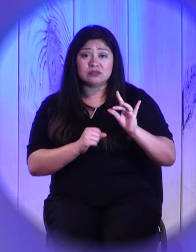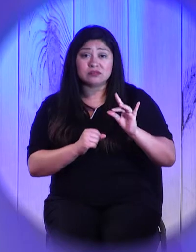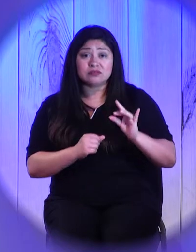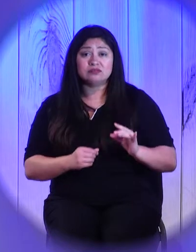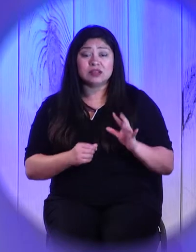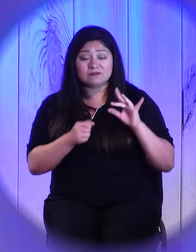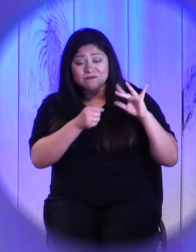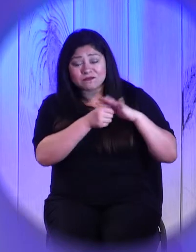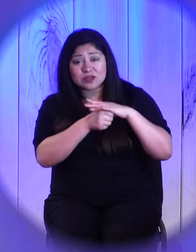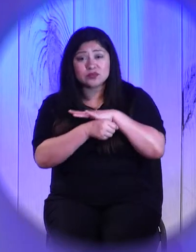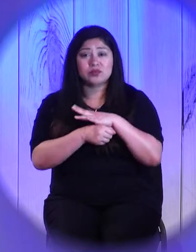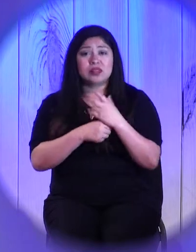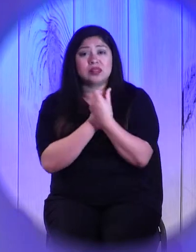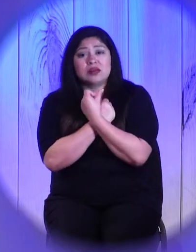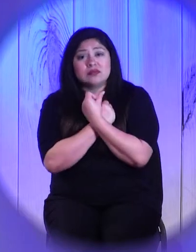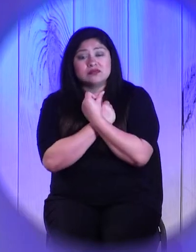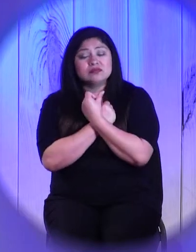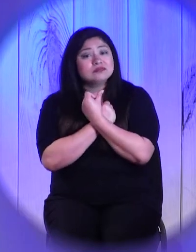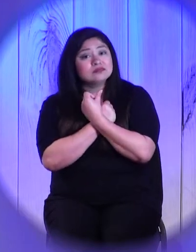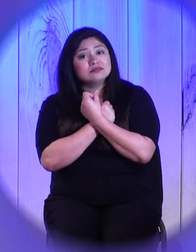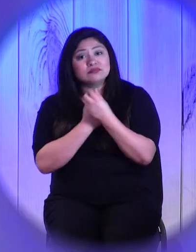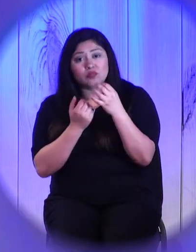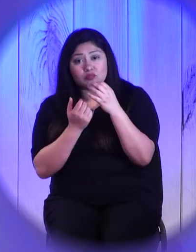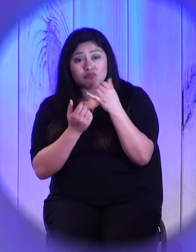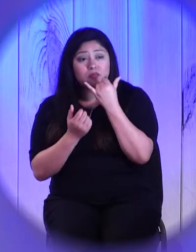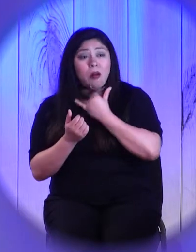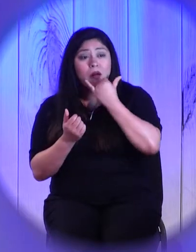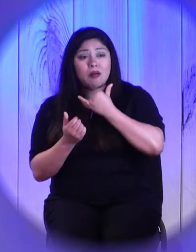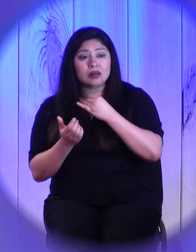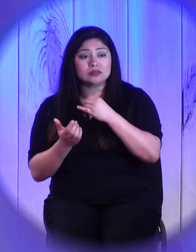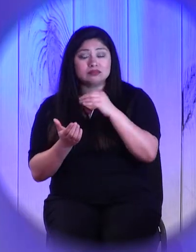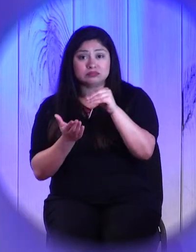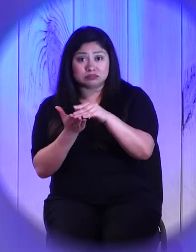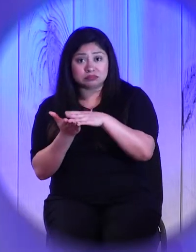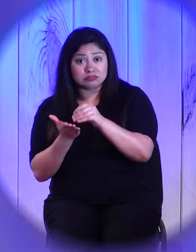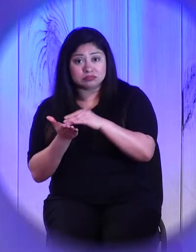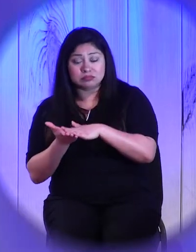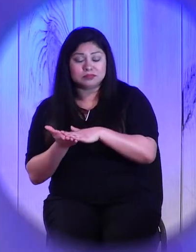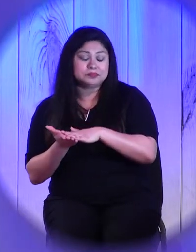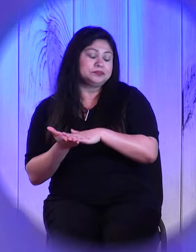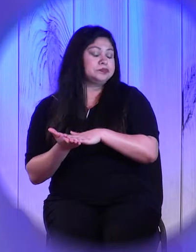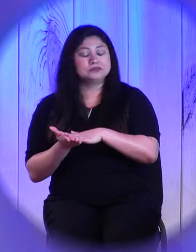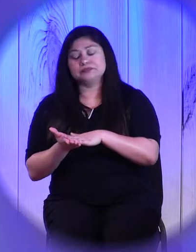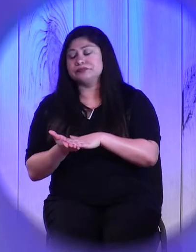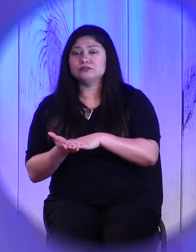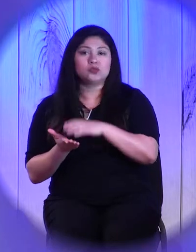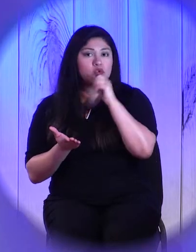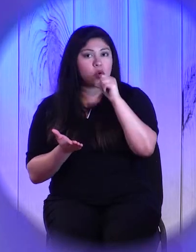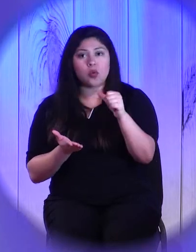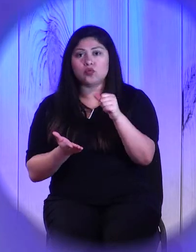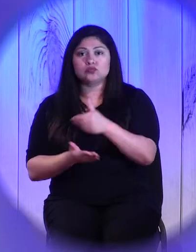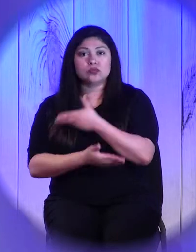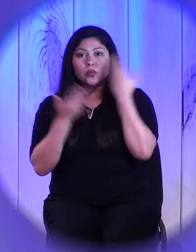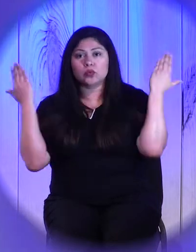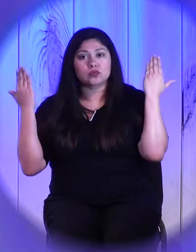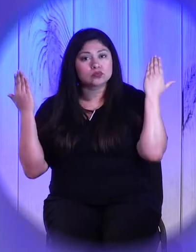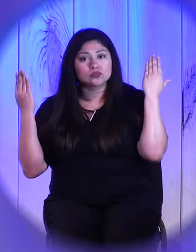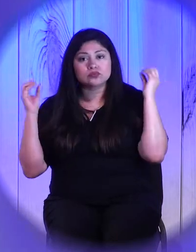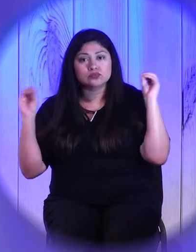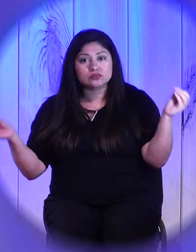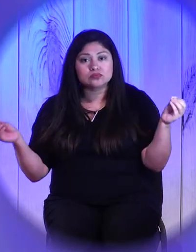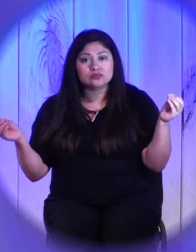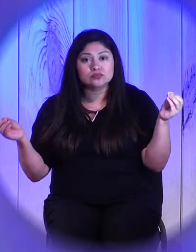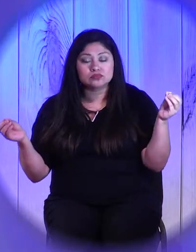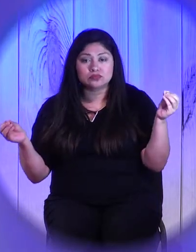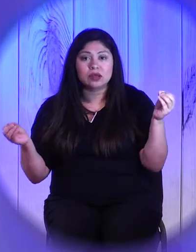record of wrongs. It is a really pretty thing to read at a wedding, isn't it? That love keeps no record